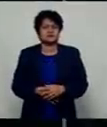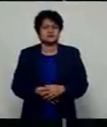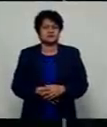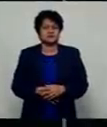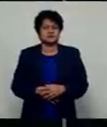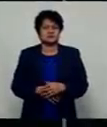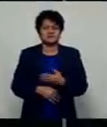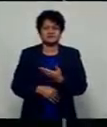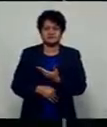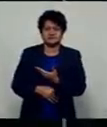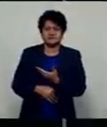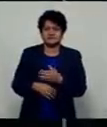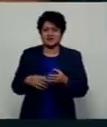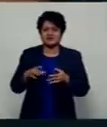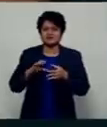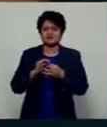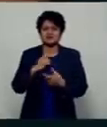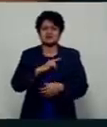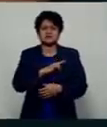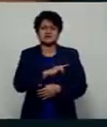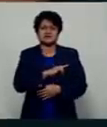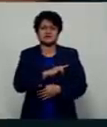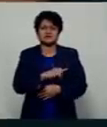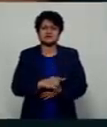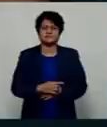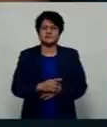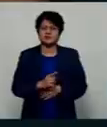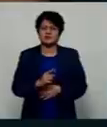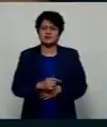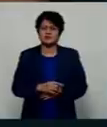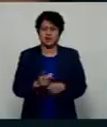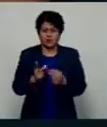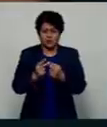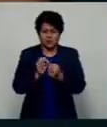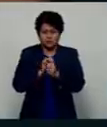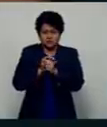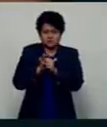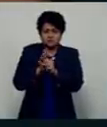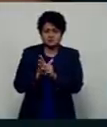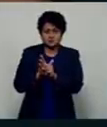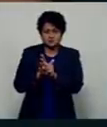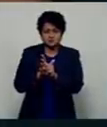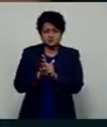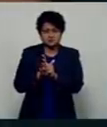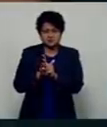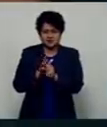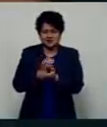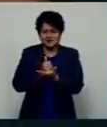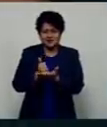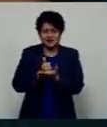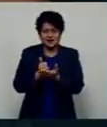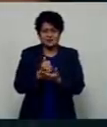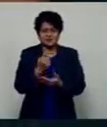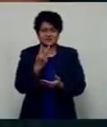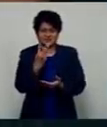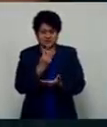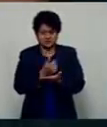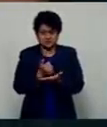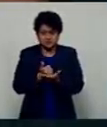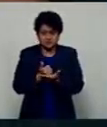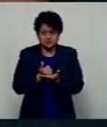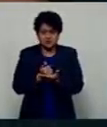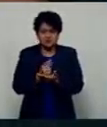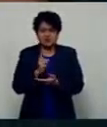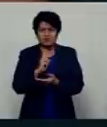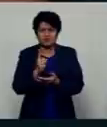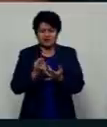Chosaya Nanunga now joins us live. Chosaya, with COVID-19, a case number still in the triple digits, what are some